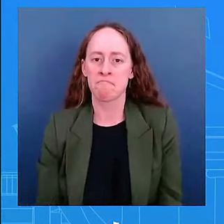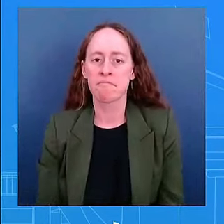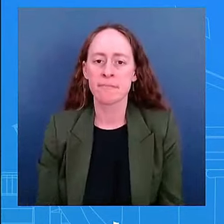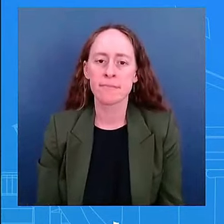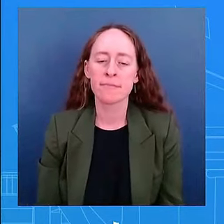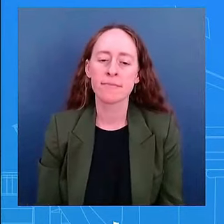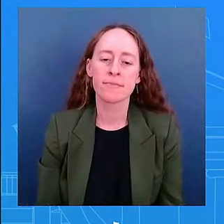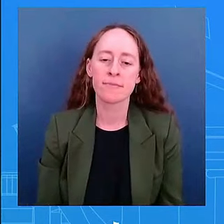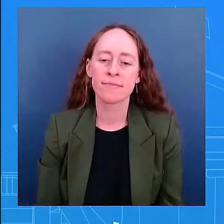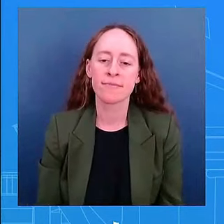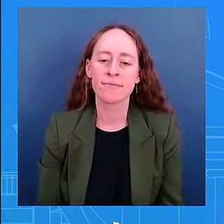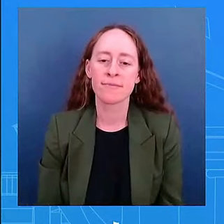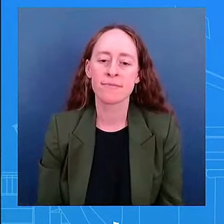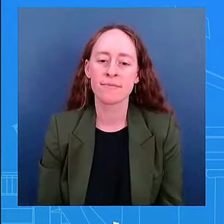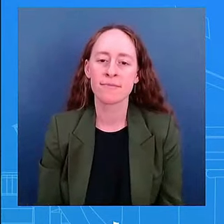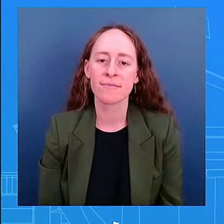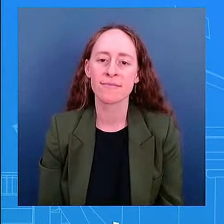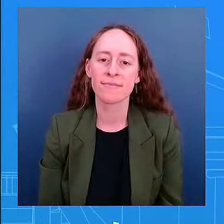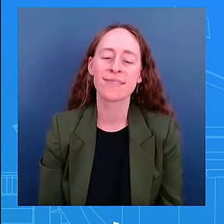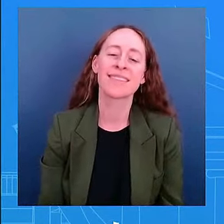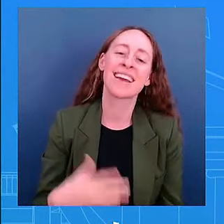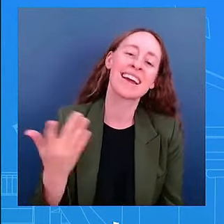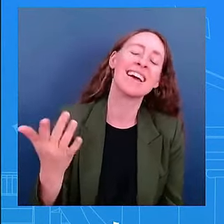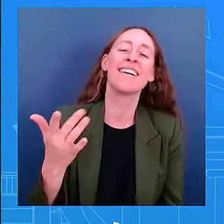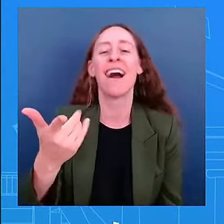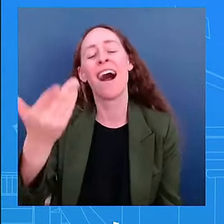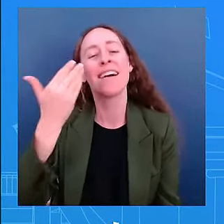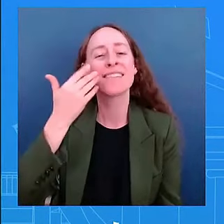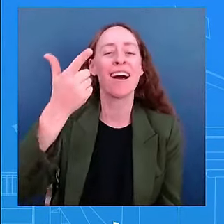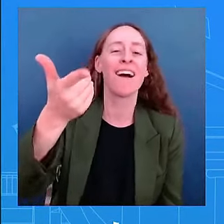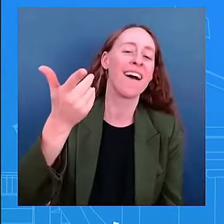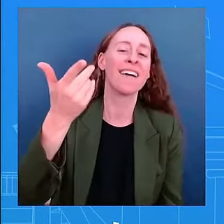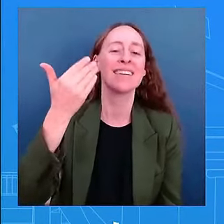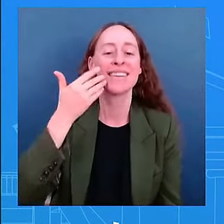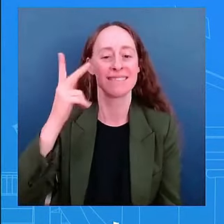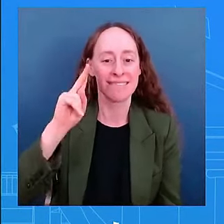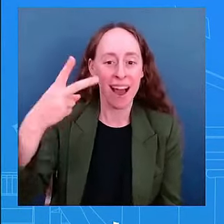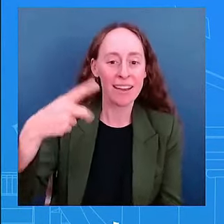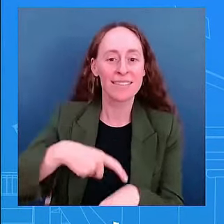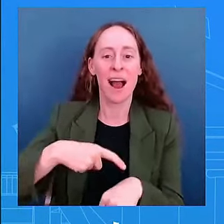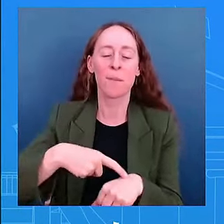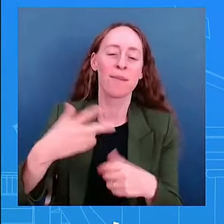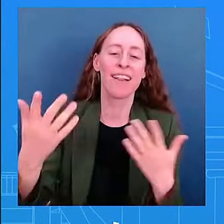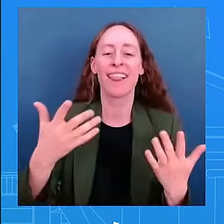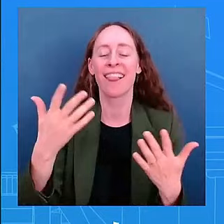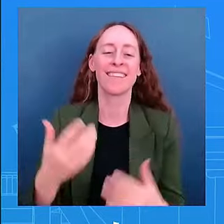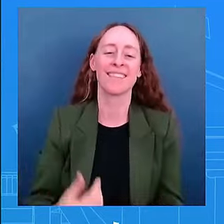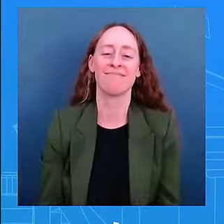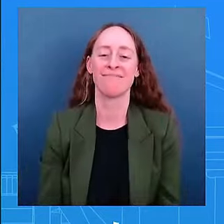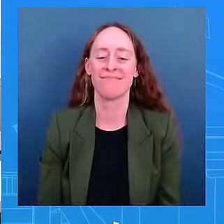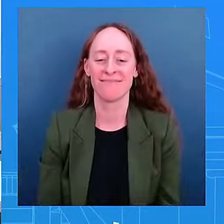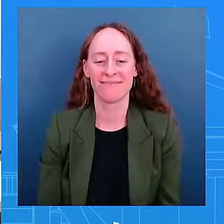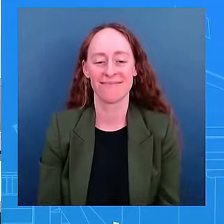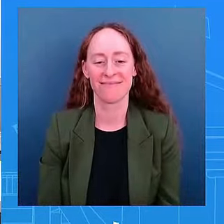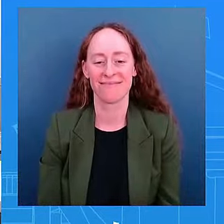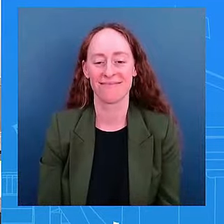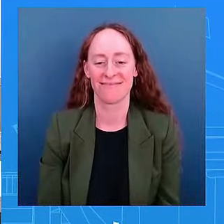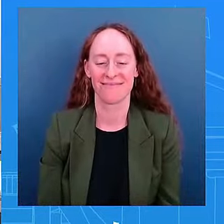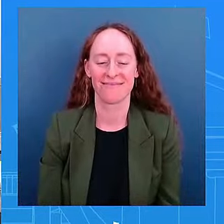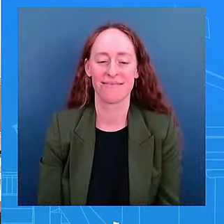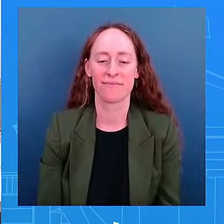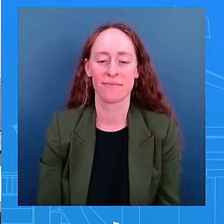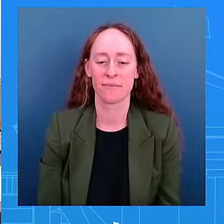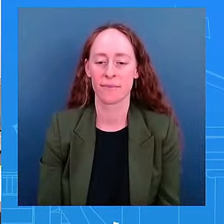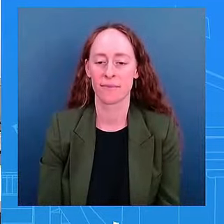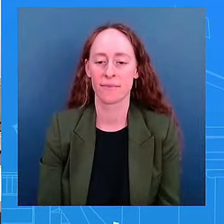the second time i'm i know i i conjured you up to ask a question i've called your name out many times since we're watching that